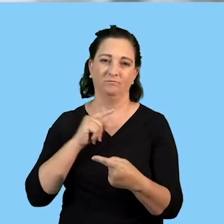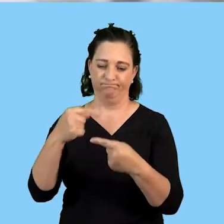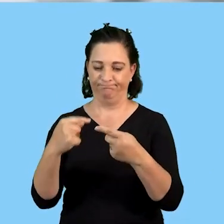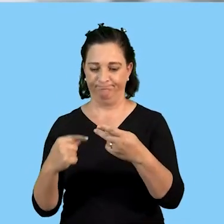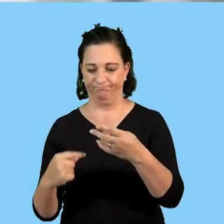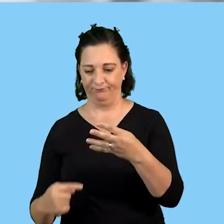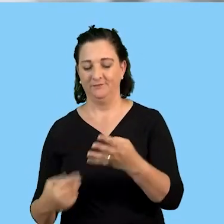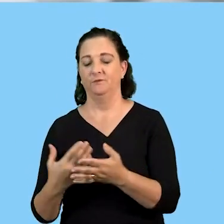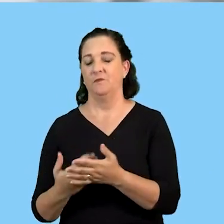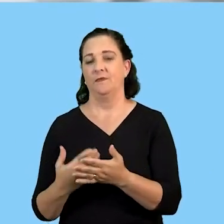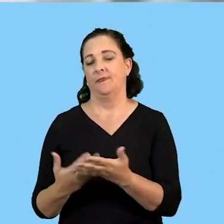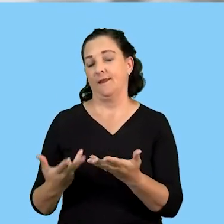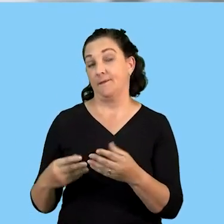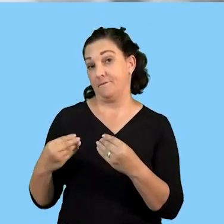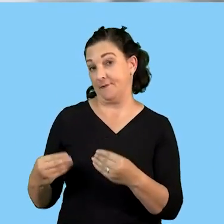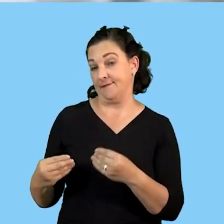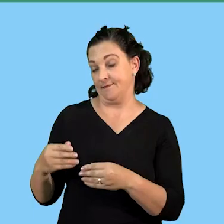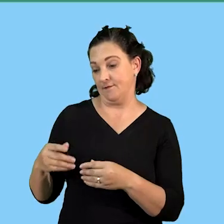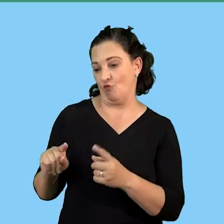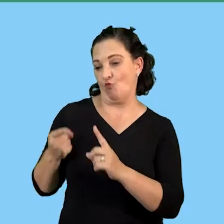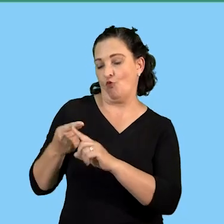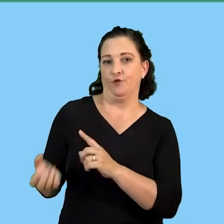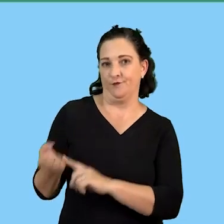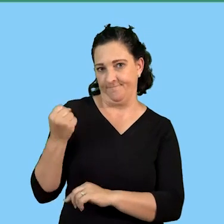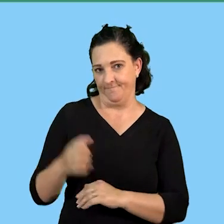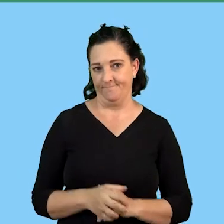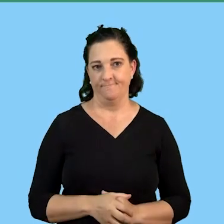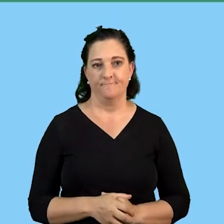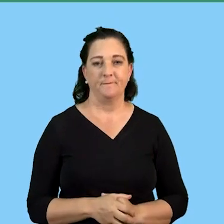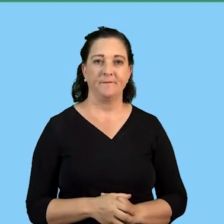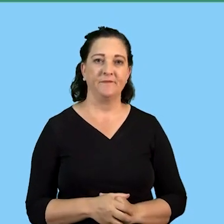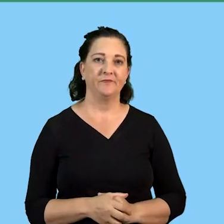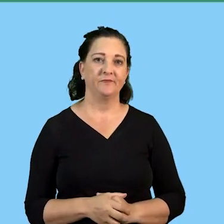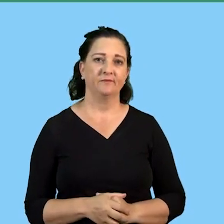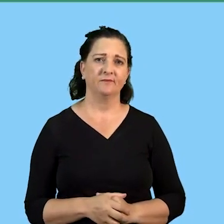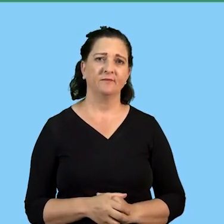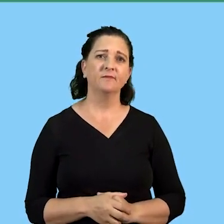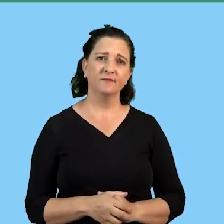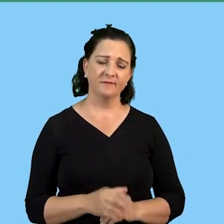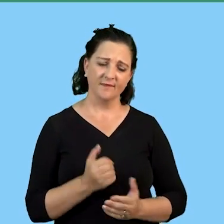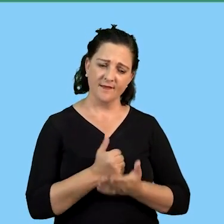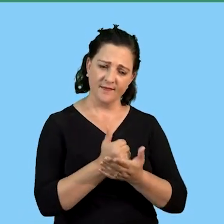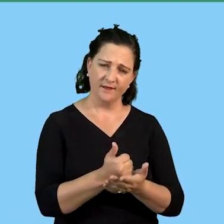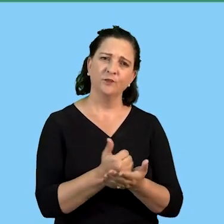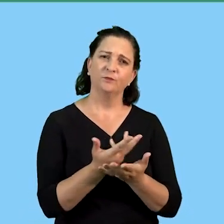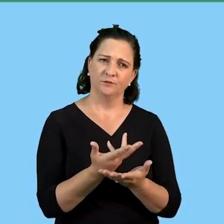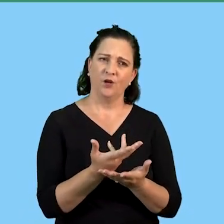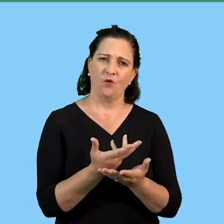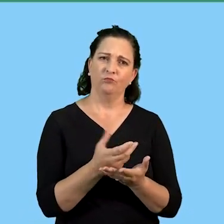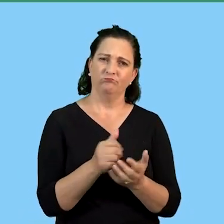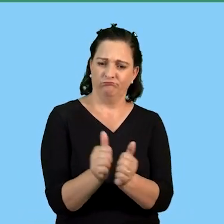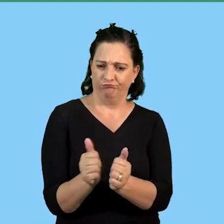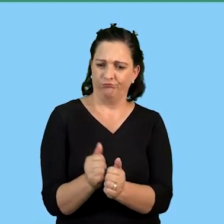the goal of the business at the end helps employees to focus on their activities